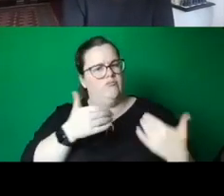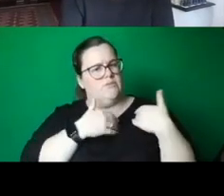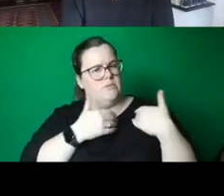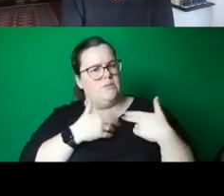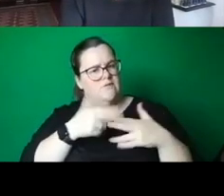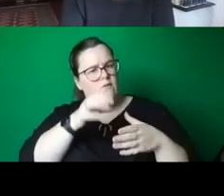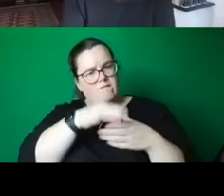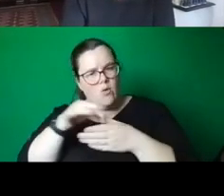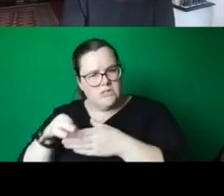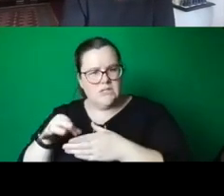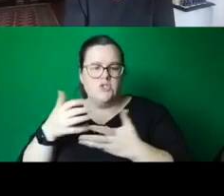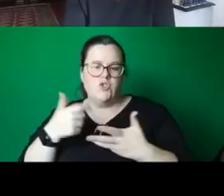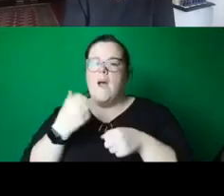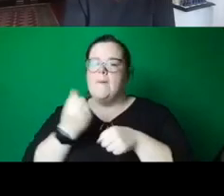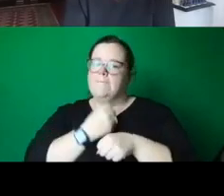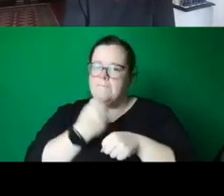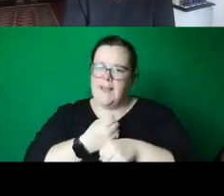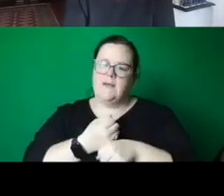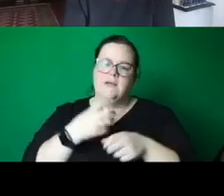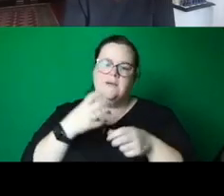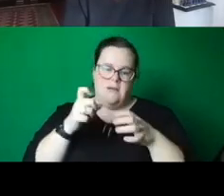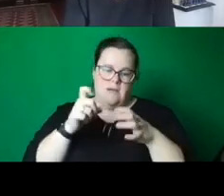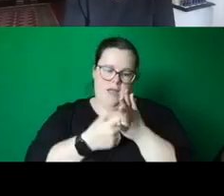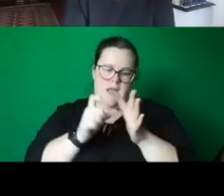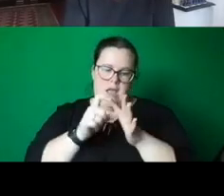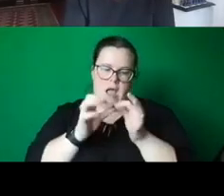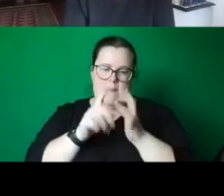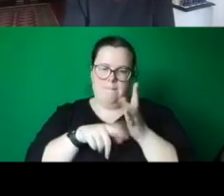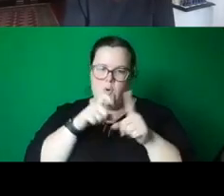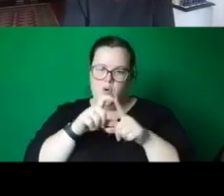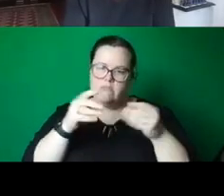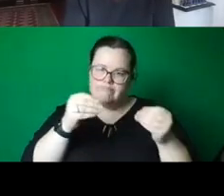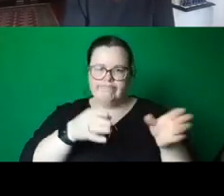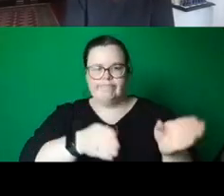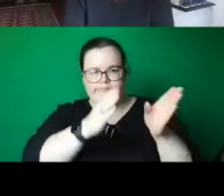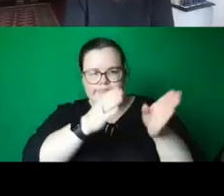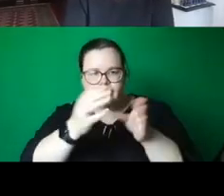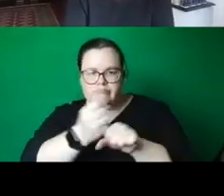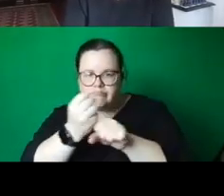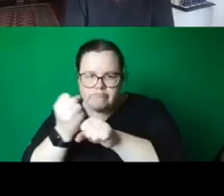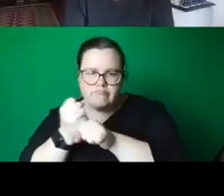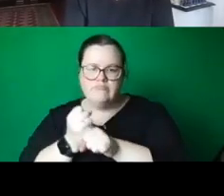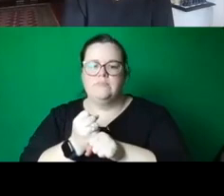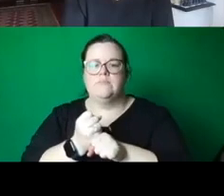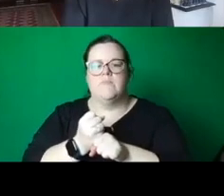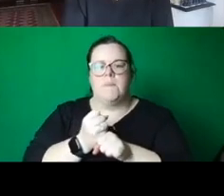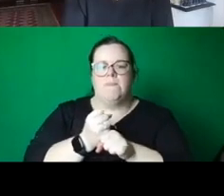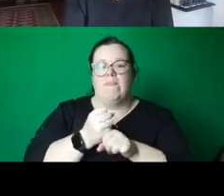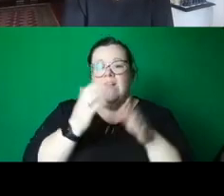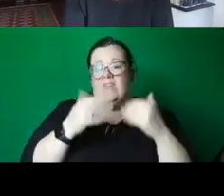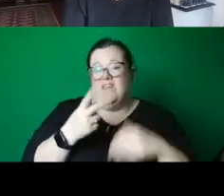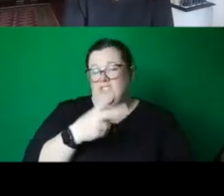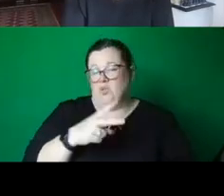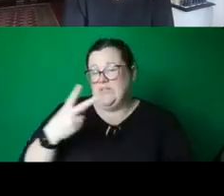And after we had 2020 New Year fires, I travelled to Gippsland Burnt Out Forest together with photographer Lucy Forster, who helped me to